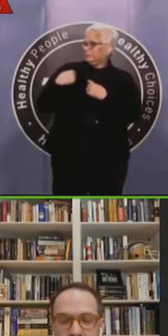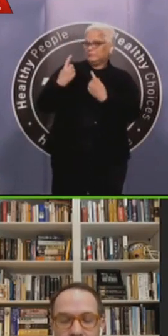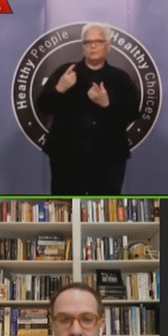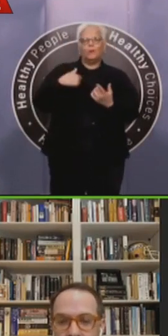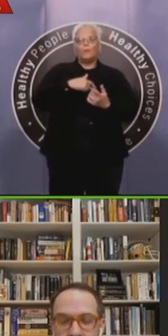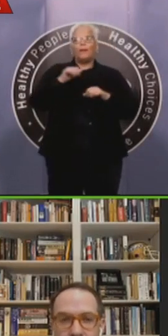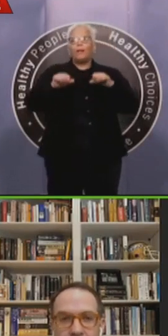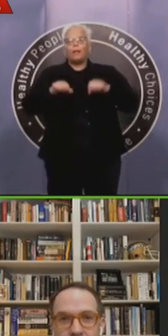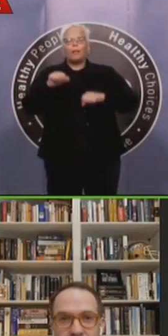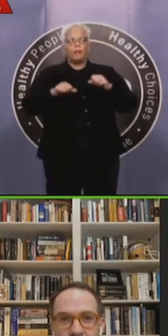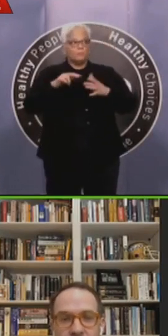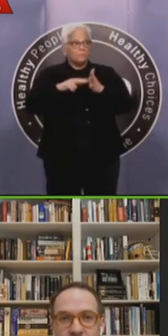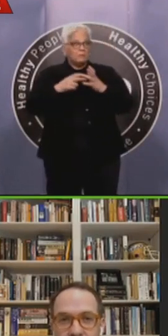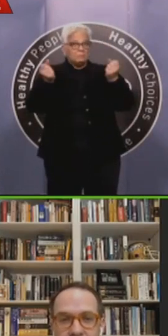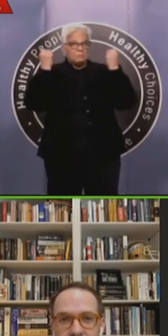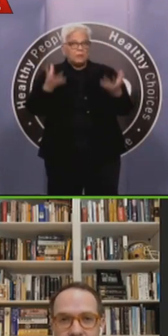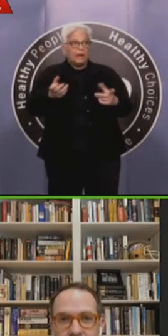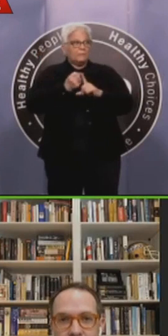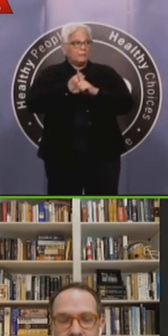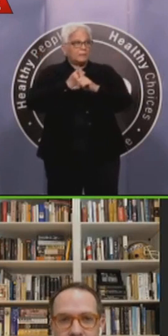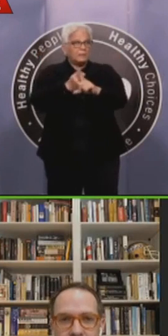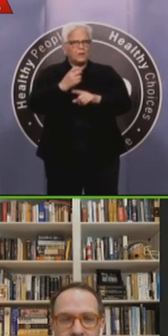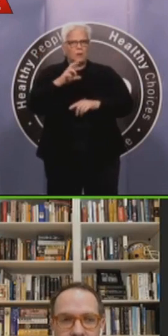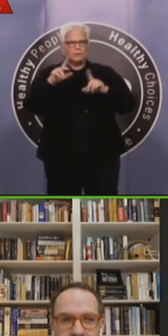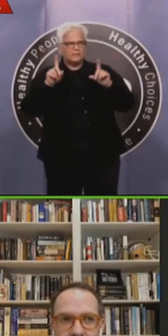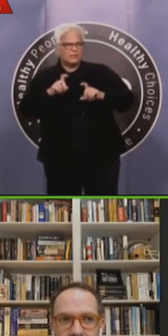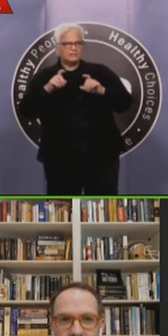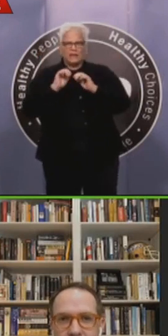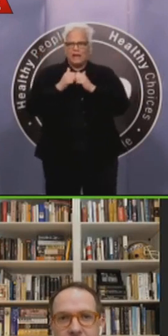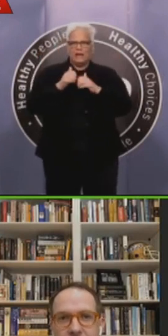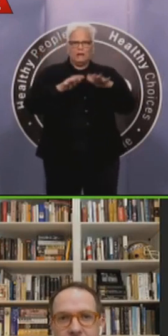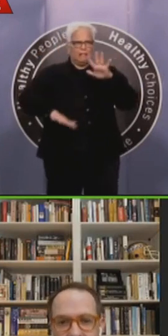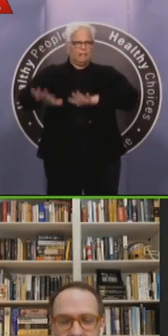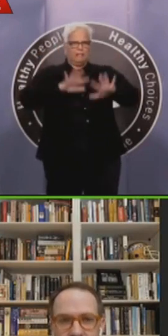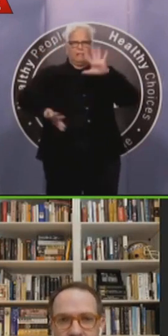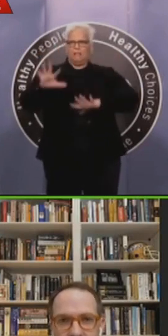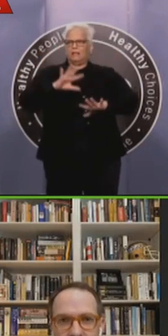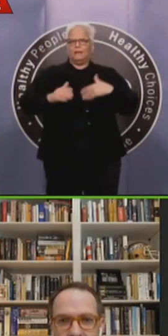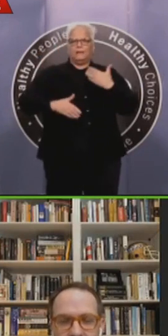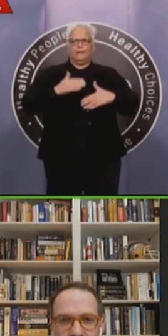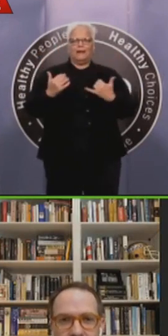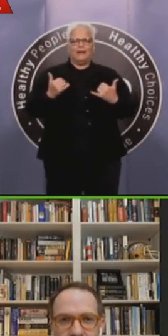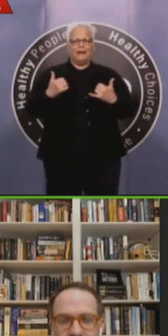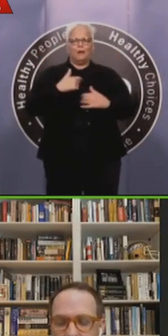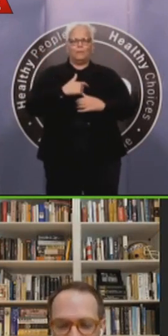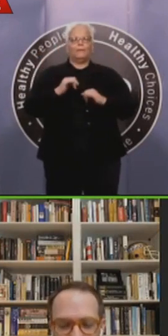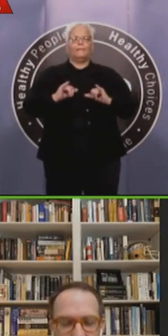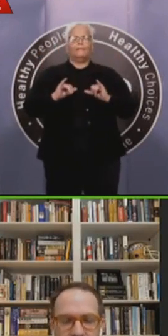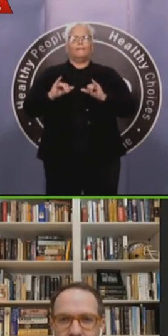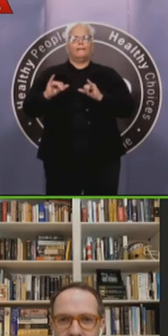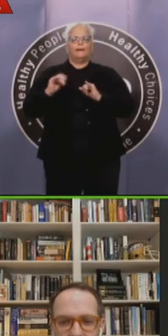we, I think, are, are in a better position than a lot of cities in the country is that being in the center of the country, uh,